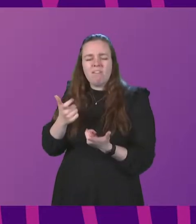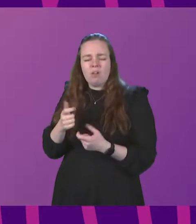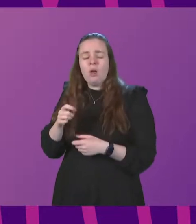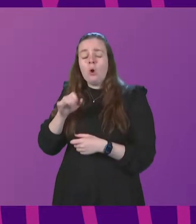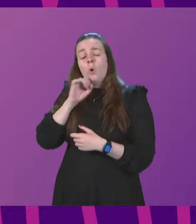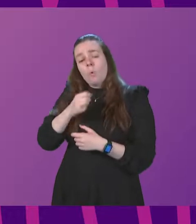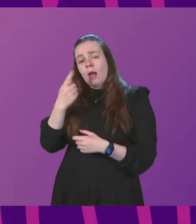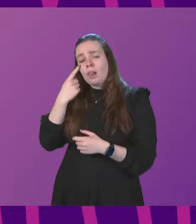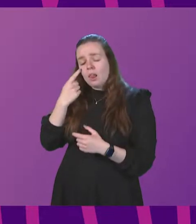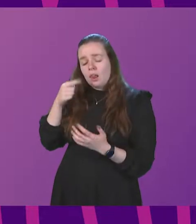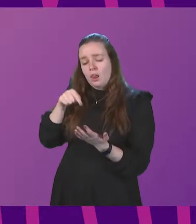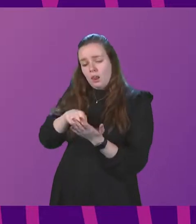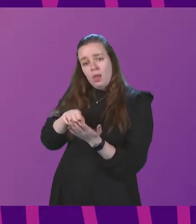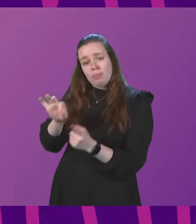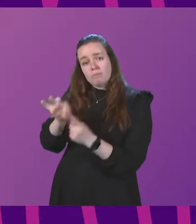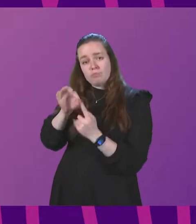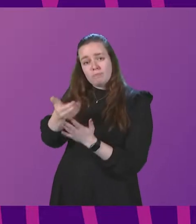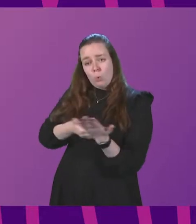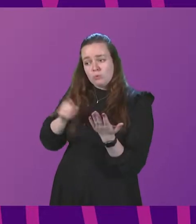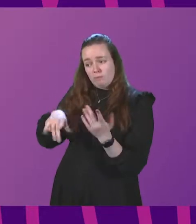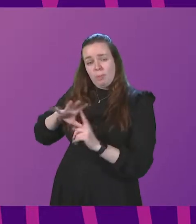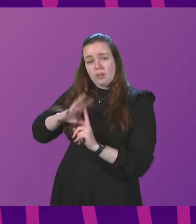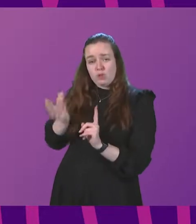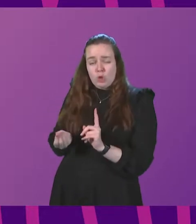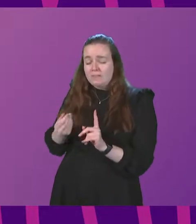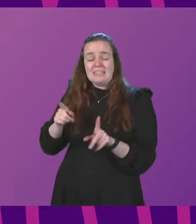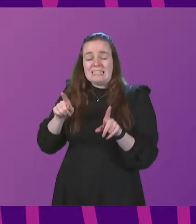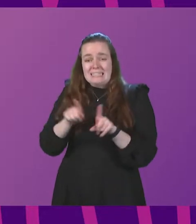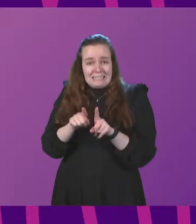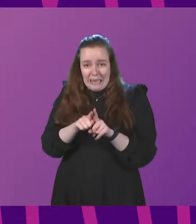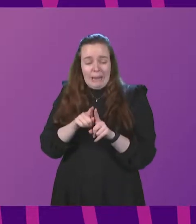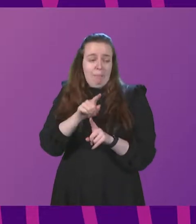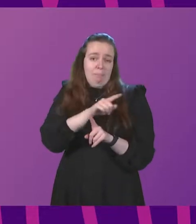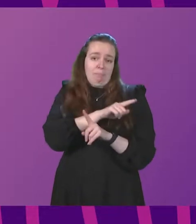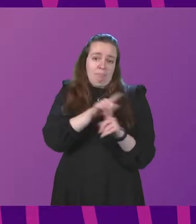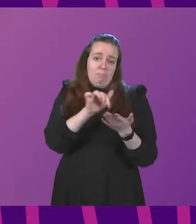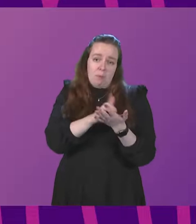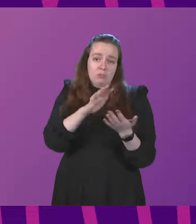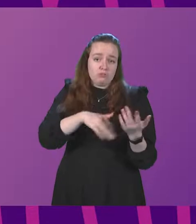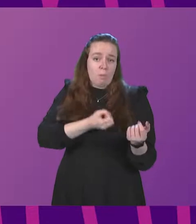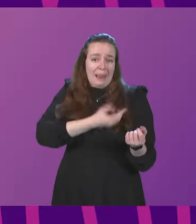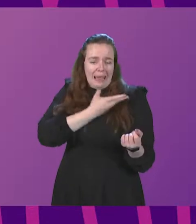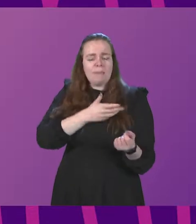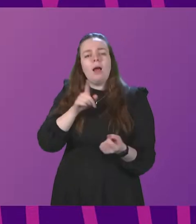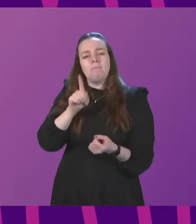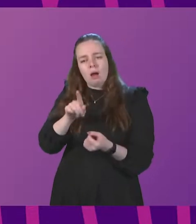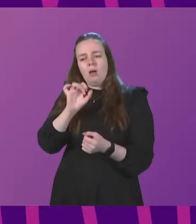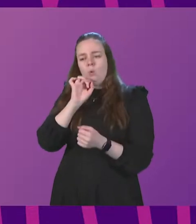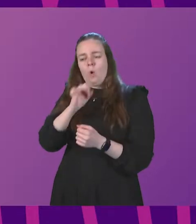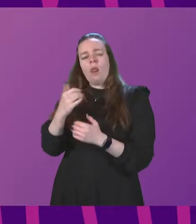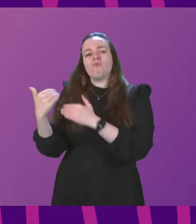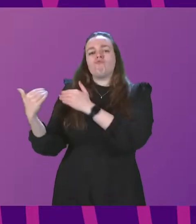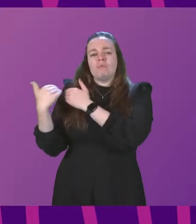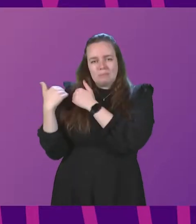carefully at the proposals published by the Conservatives, as we will at those published by Labour, but we will take responsible